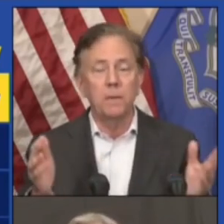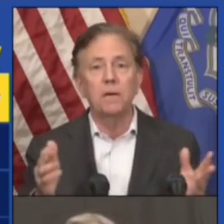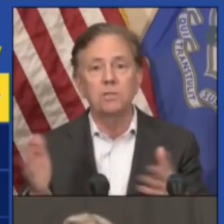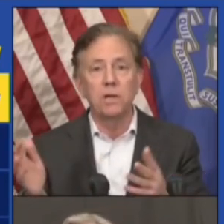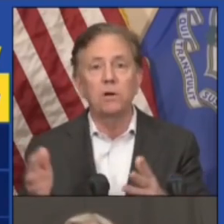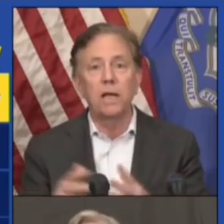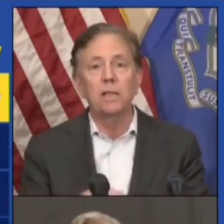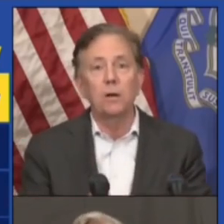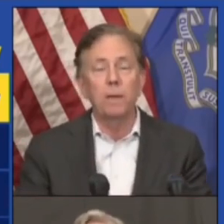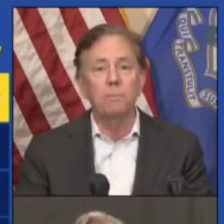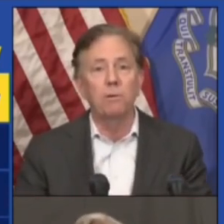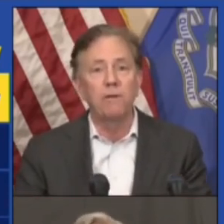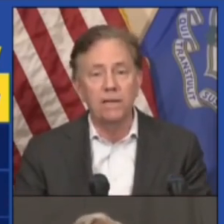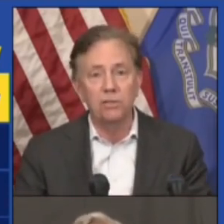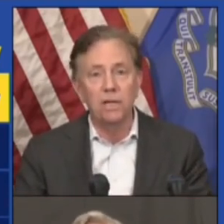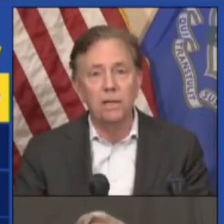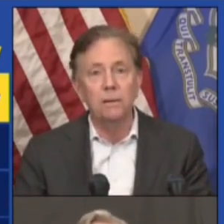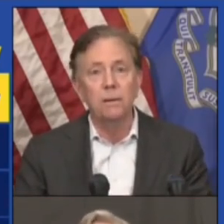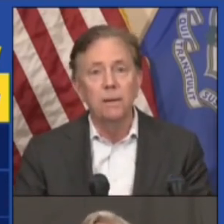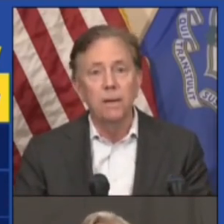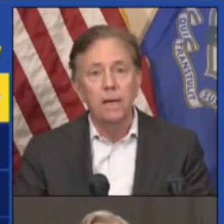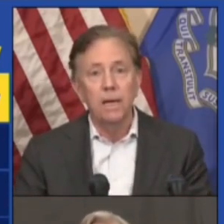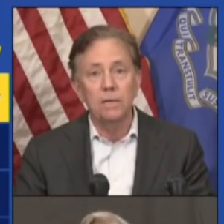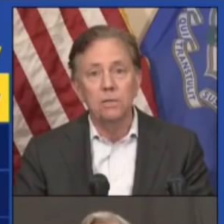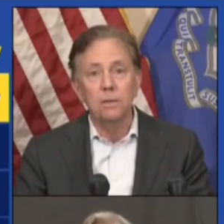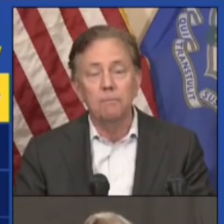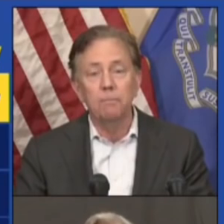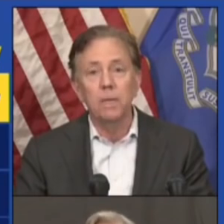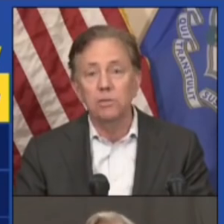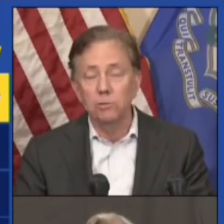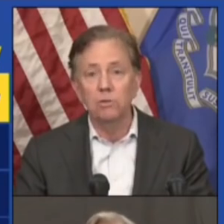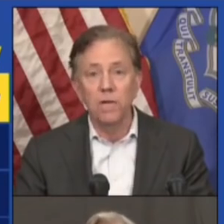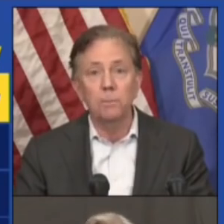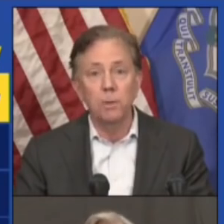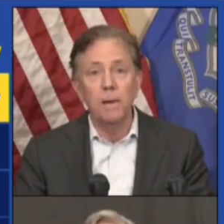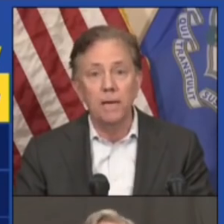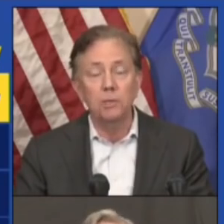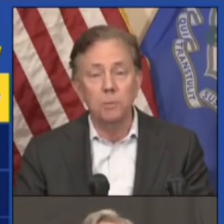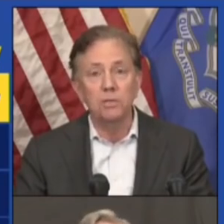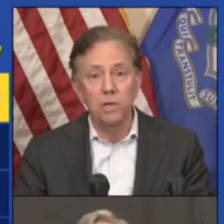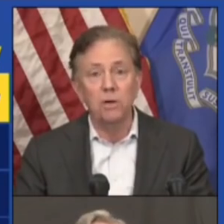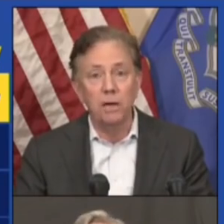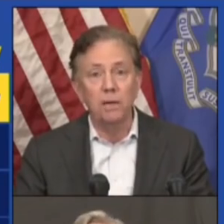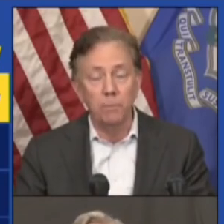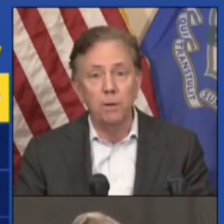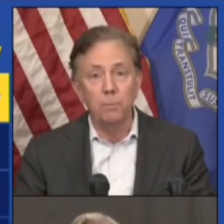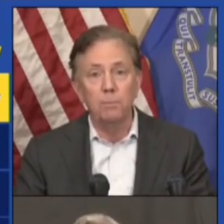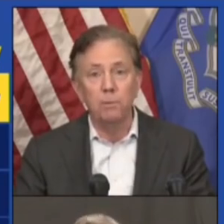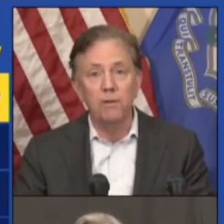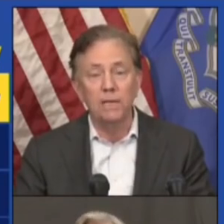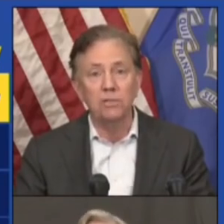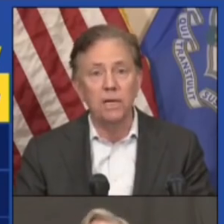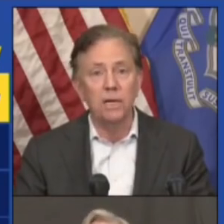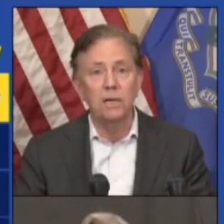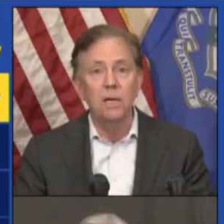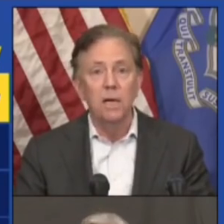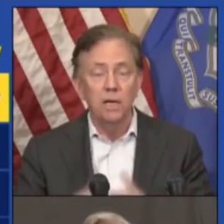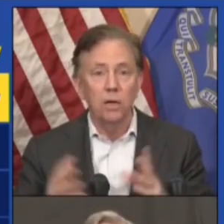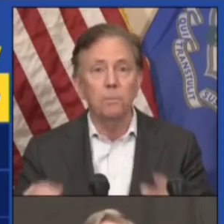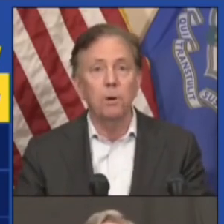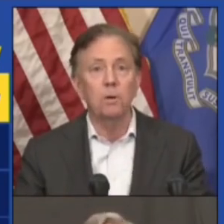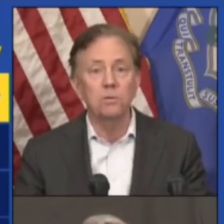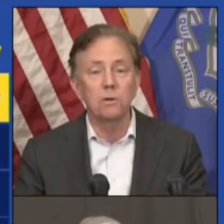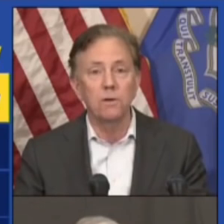manage because they were getting their people vaccinated, and Israel is able to manage because they're getting their people vaccinated.